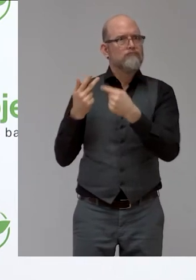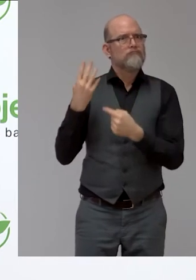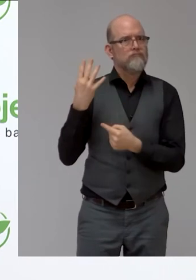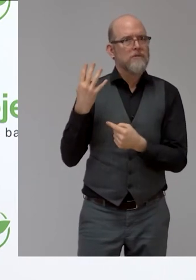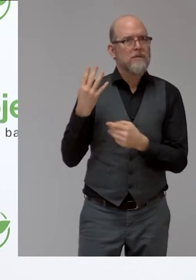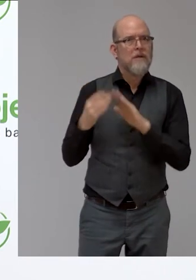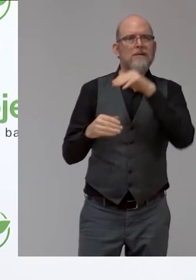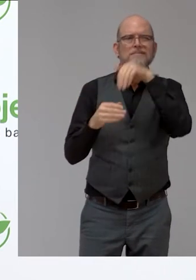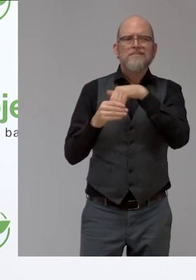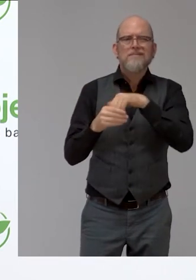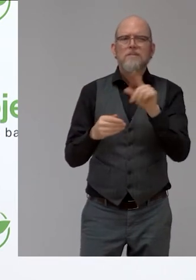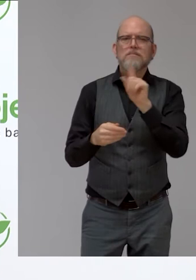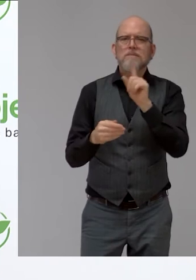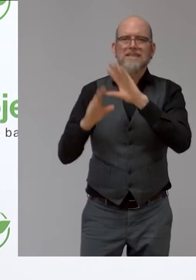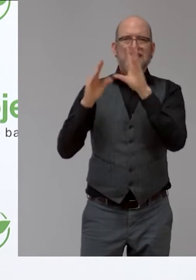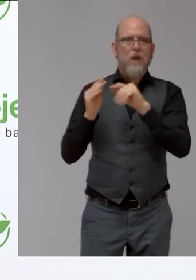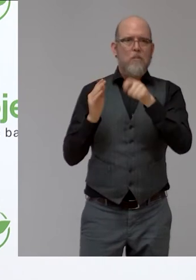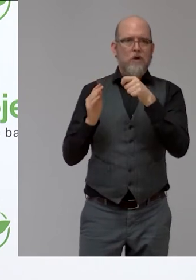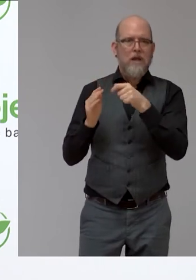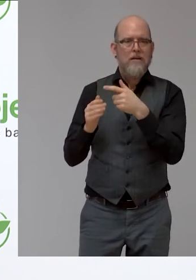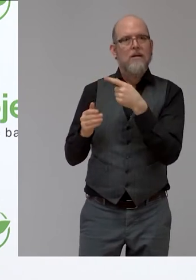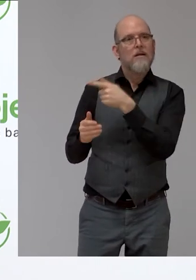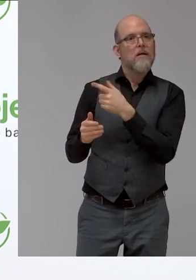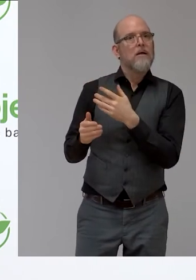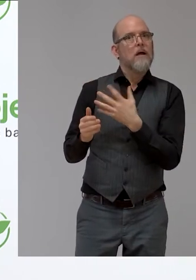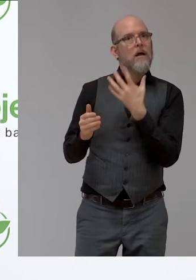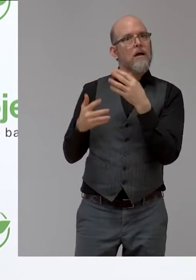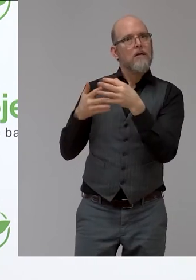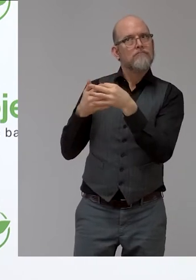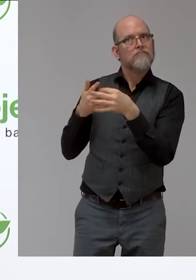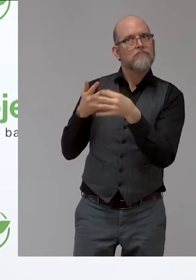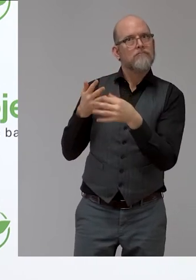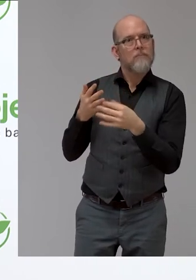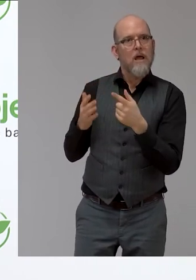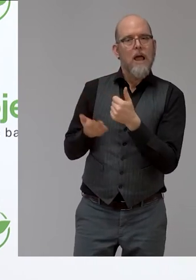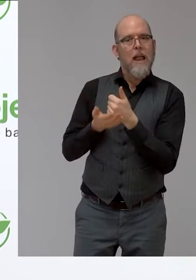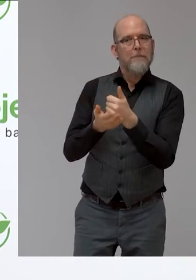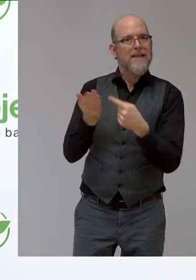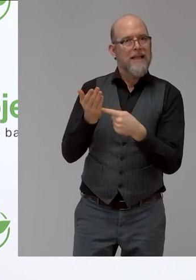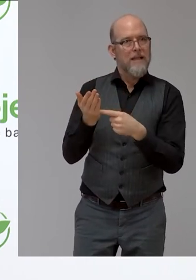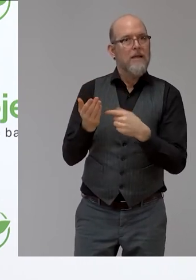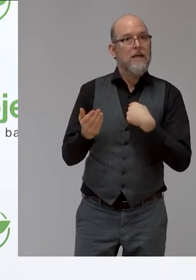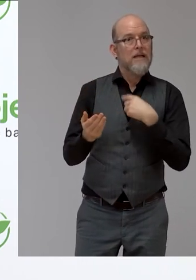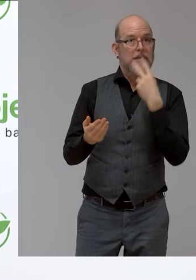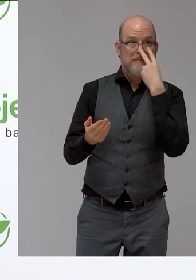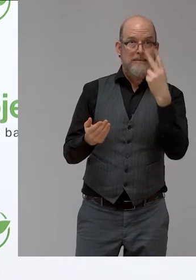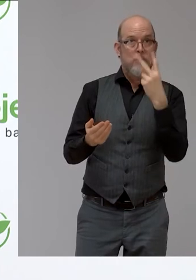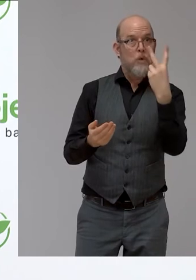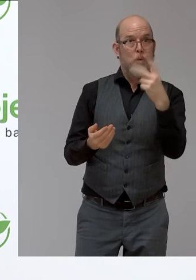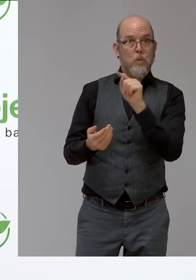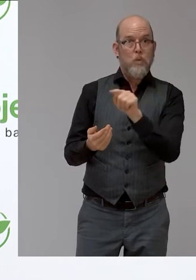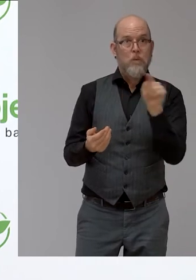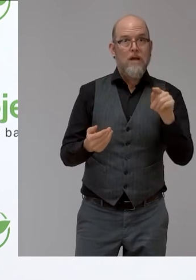session and question them a little bit about their model. So let us start with the 3D project from Fundación ONCE in Spain.